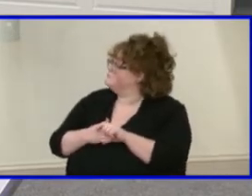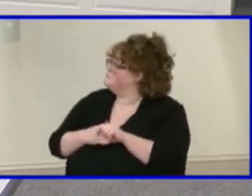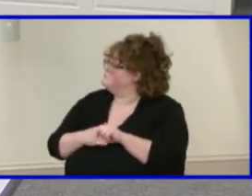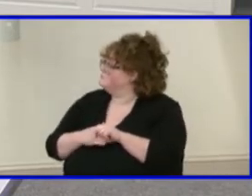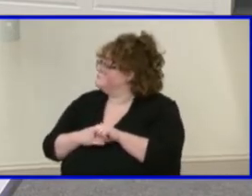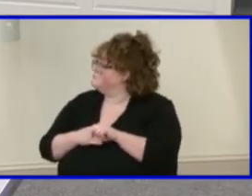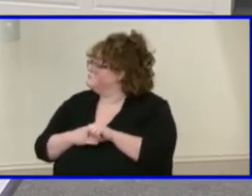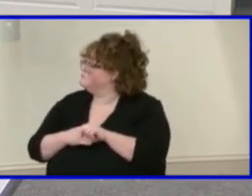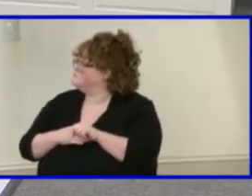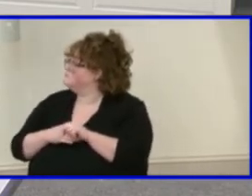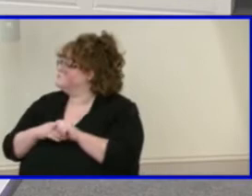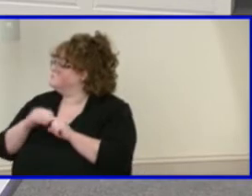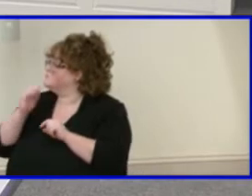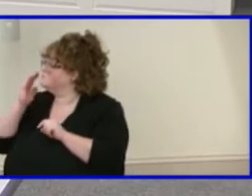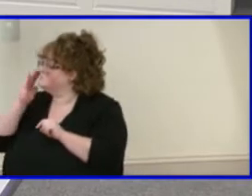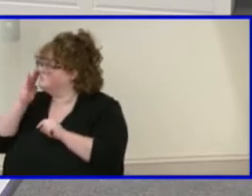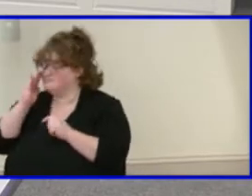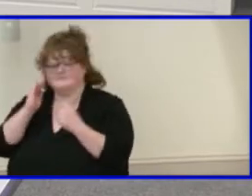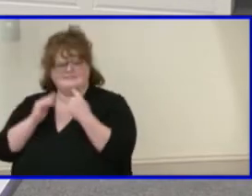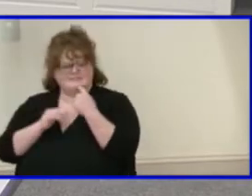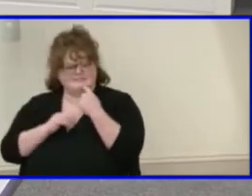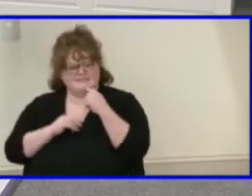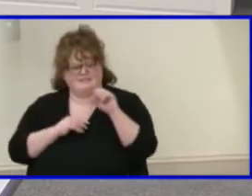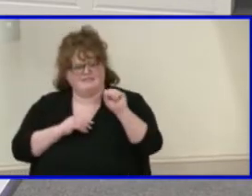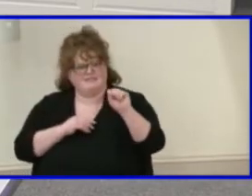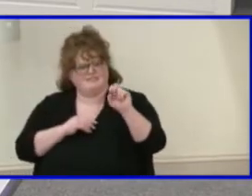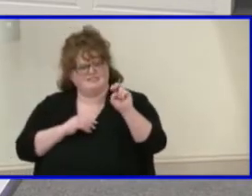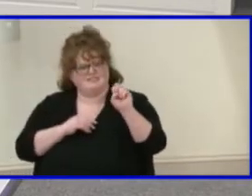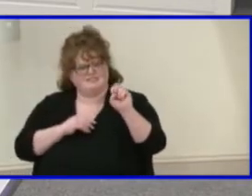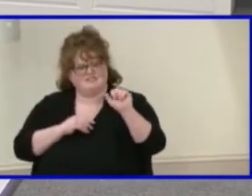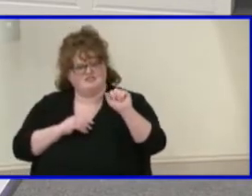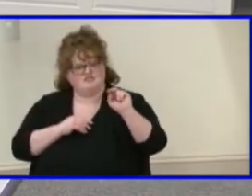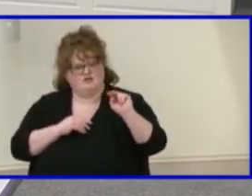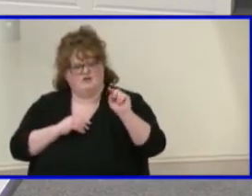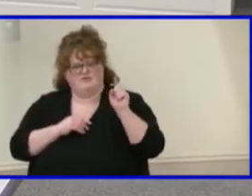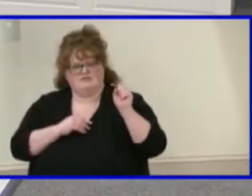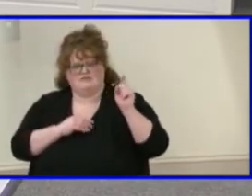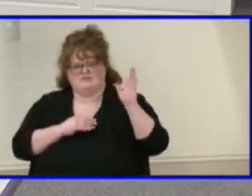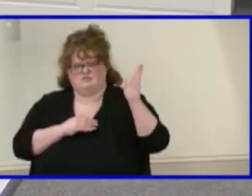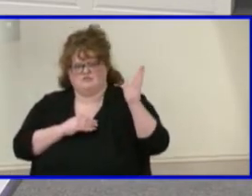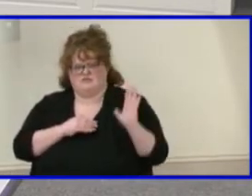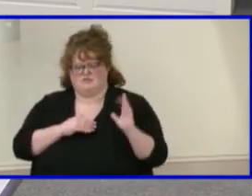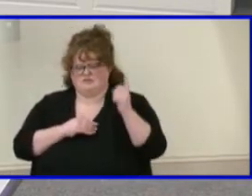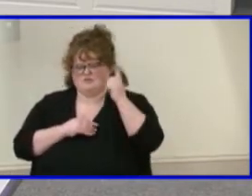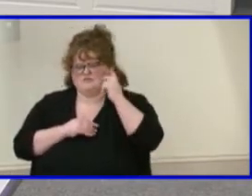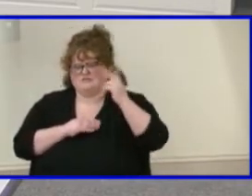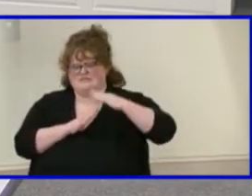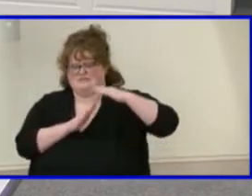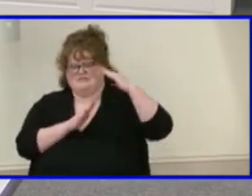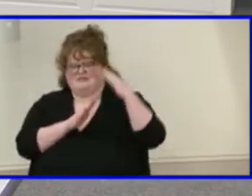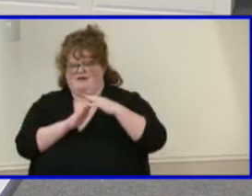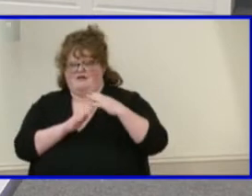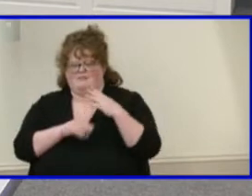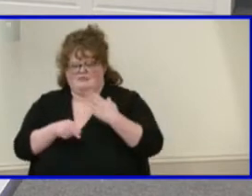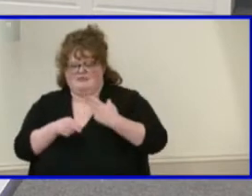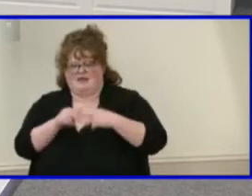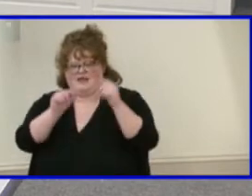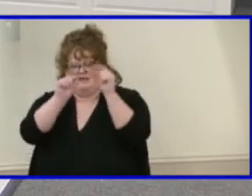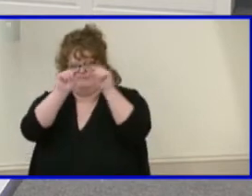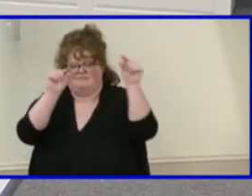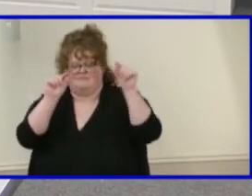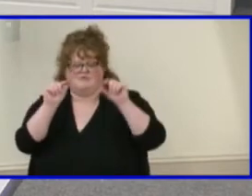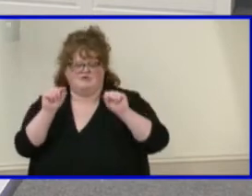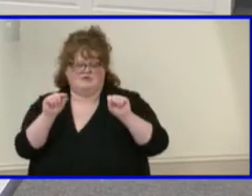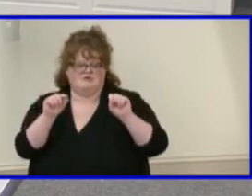It says Sean Conley is presenting at the top of the screen. So Sean has to